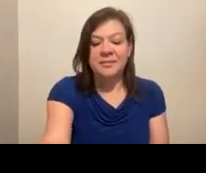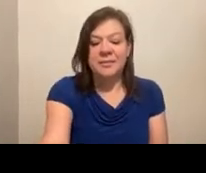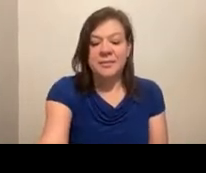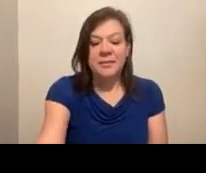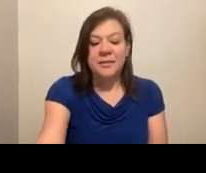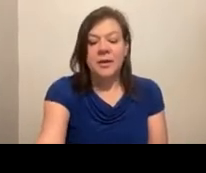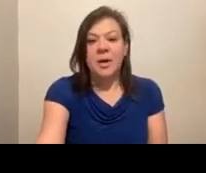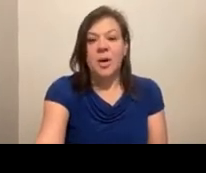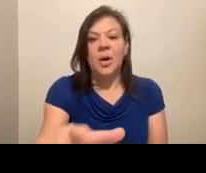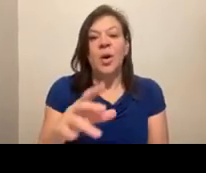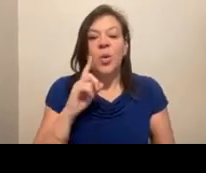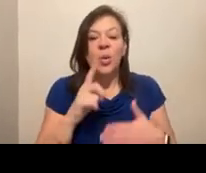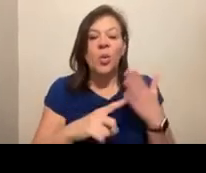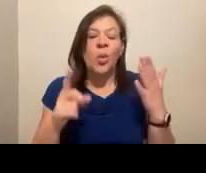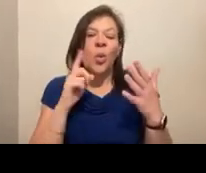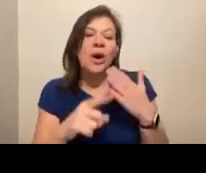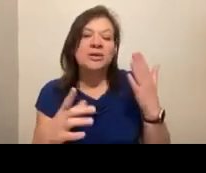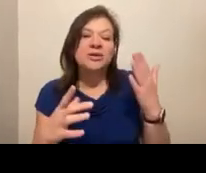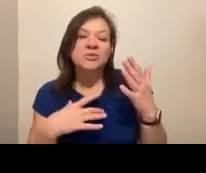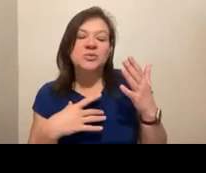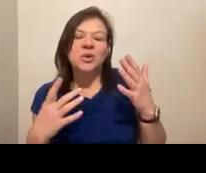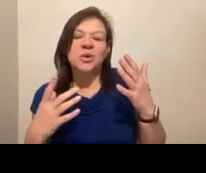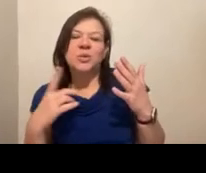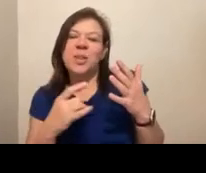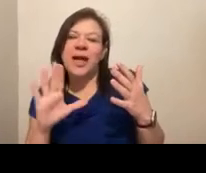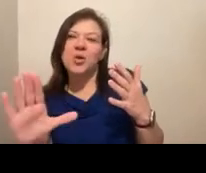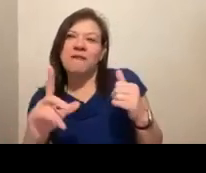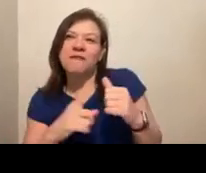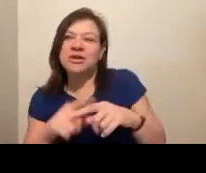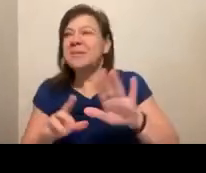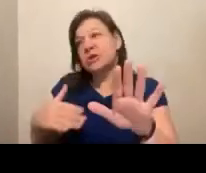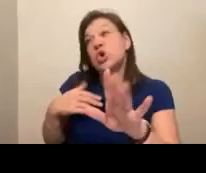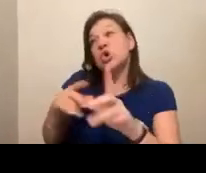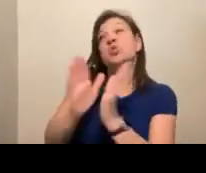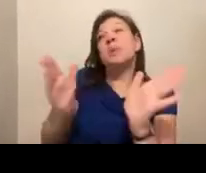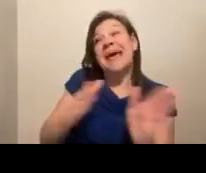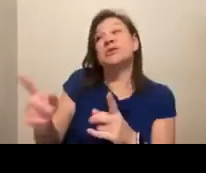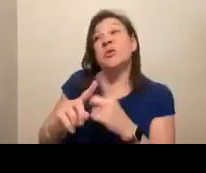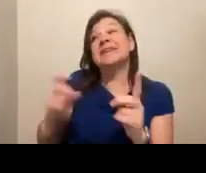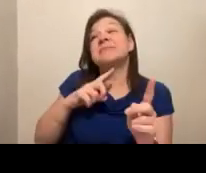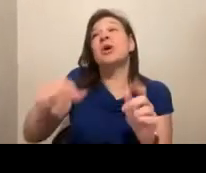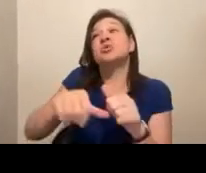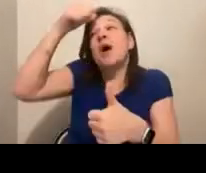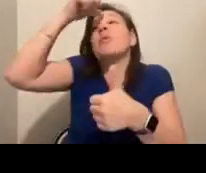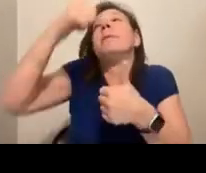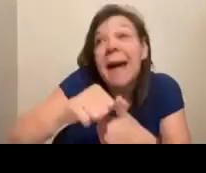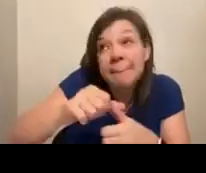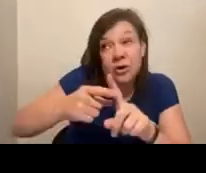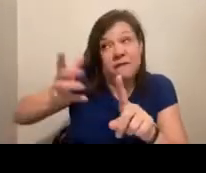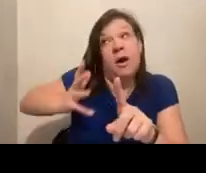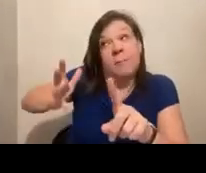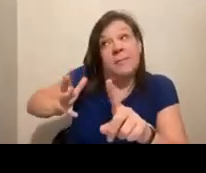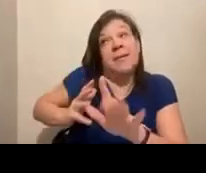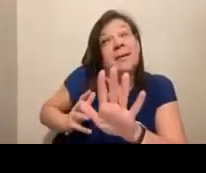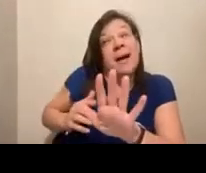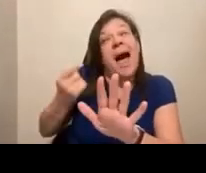I love how you were about to ask me if I remember my first time, Charles. It was it was a while. I haven't been going to lead for the entire